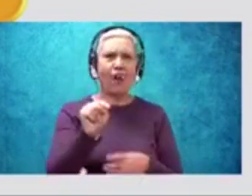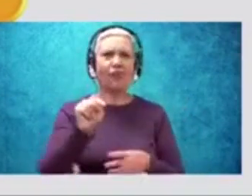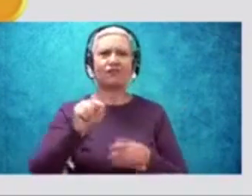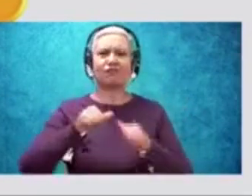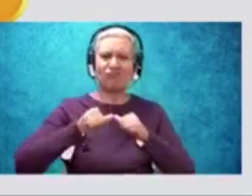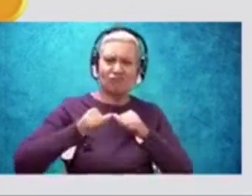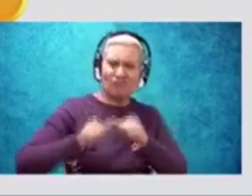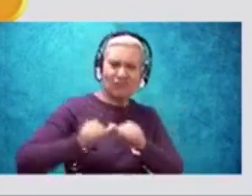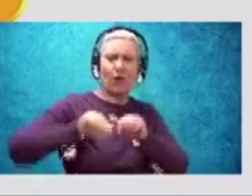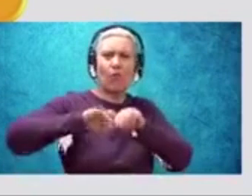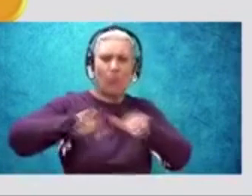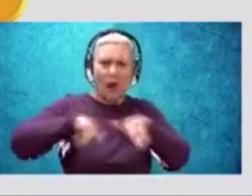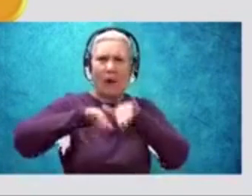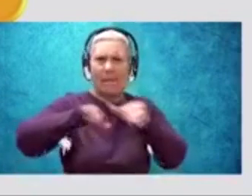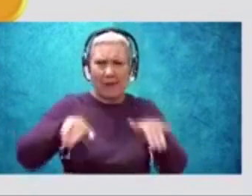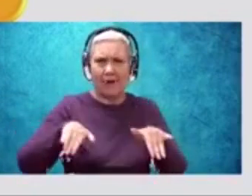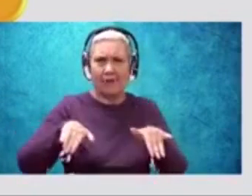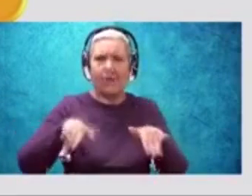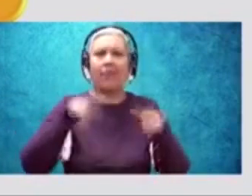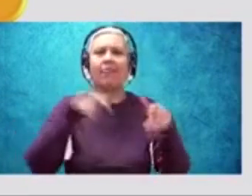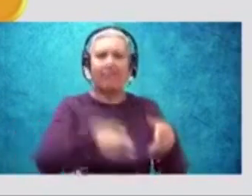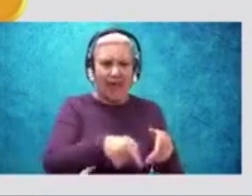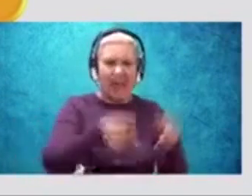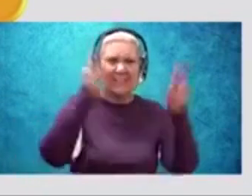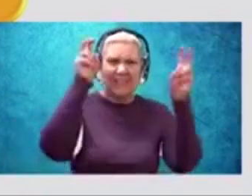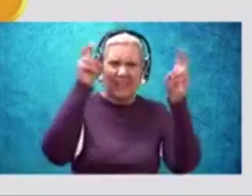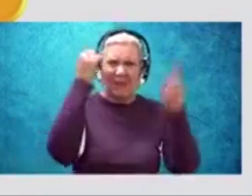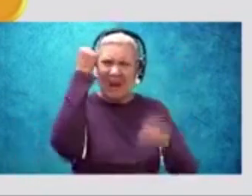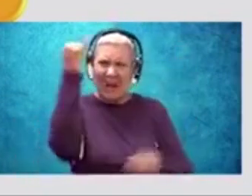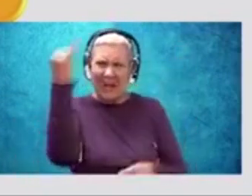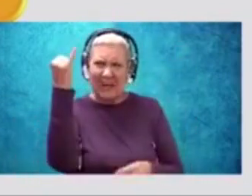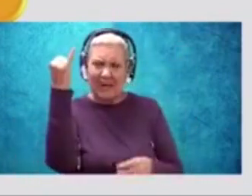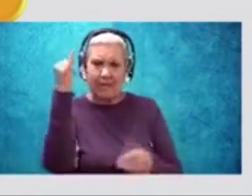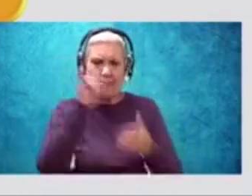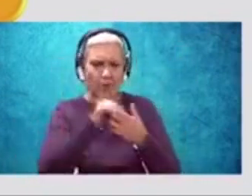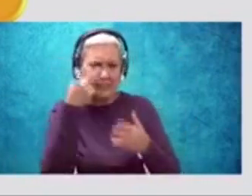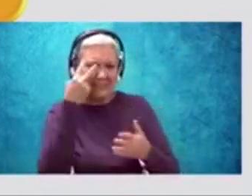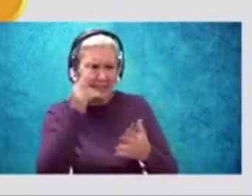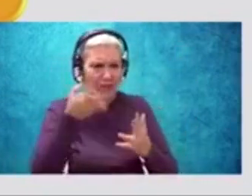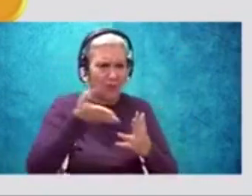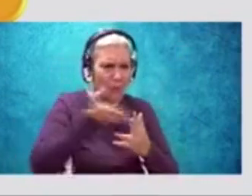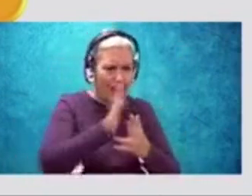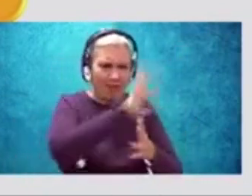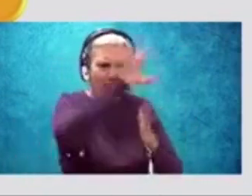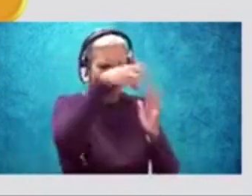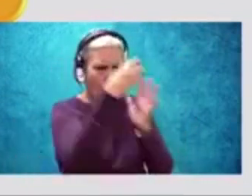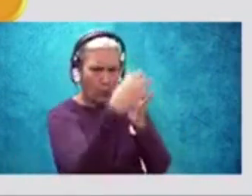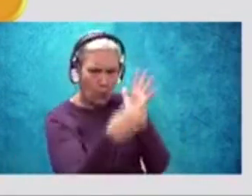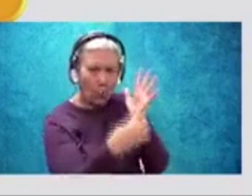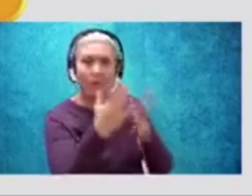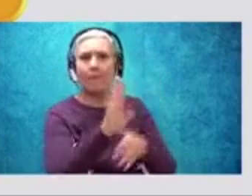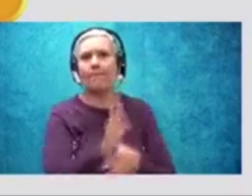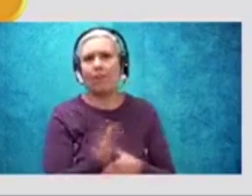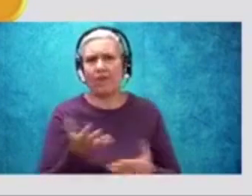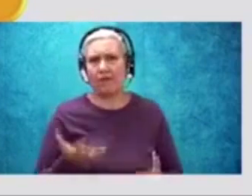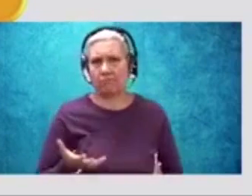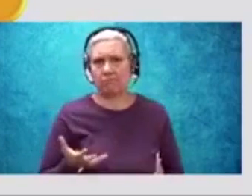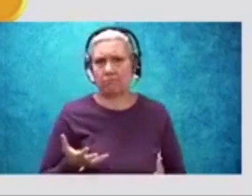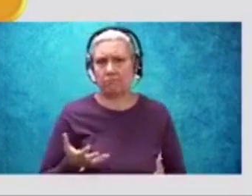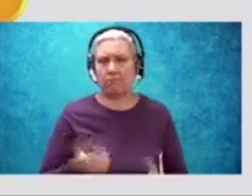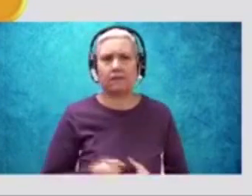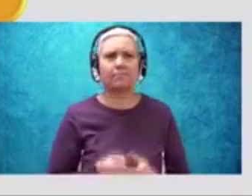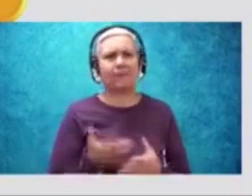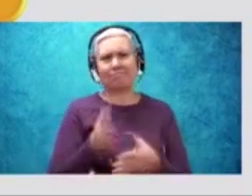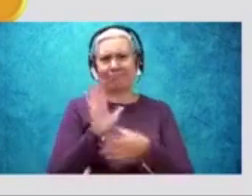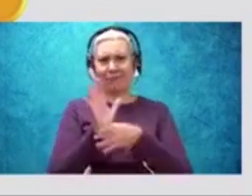Just keep swimming is a theme. It's an idea that we see throughout that film. And film's our text.